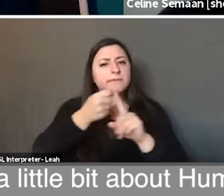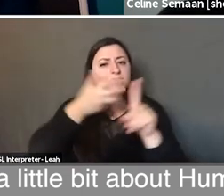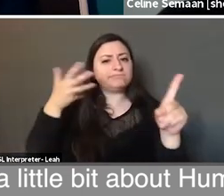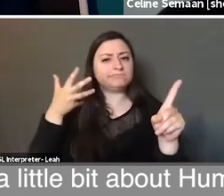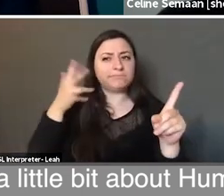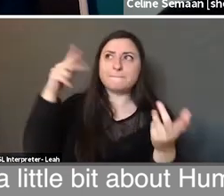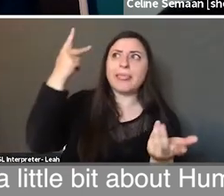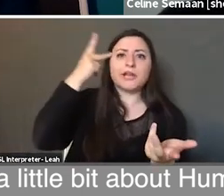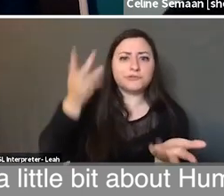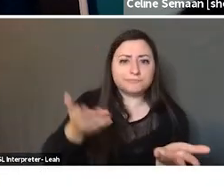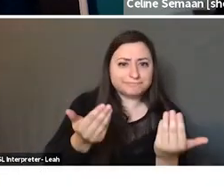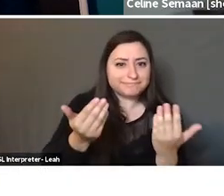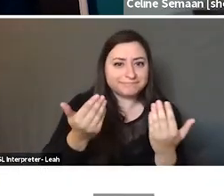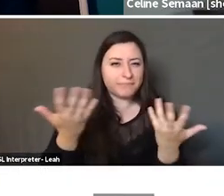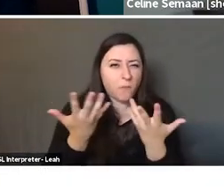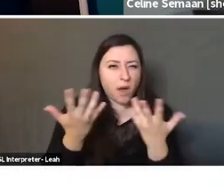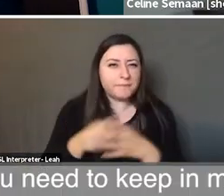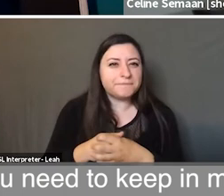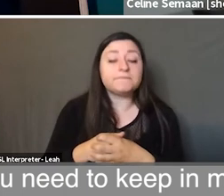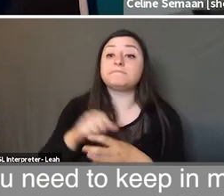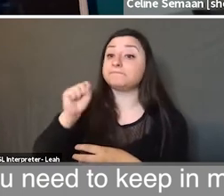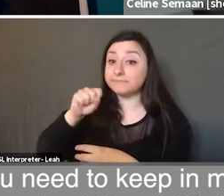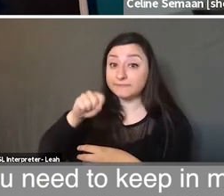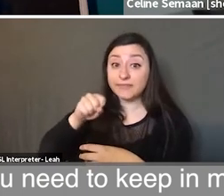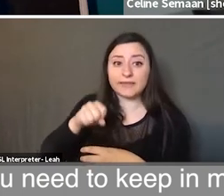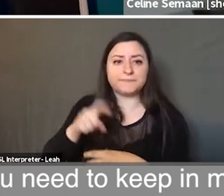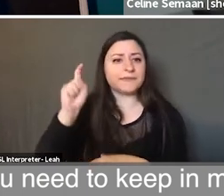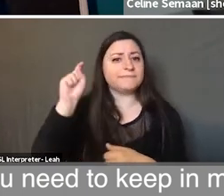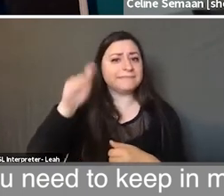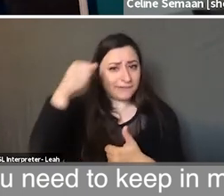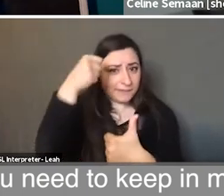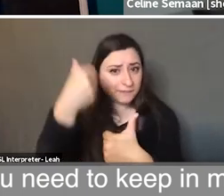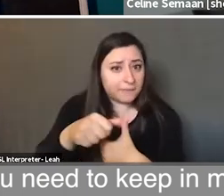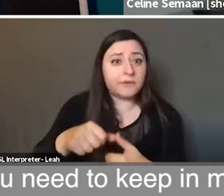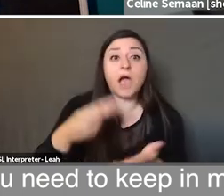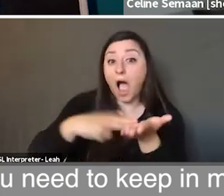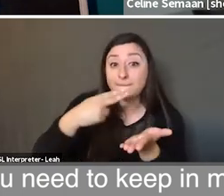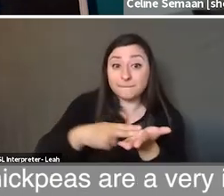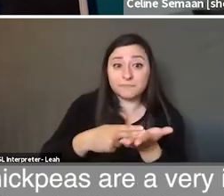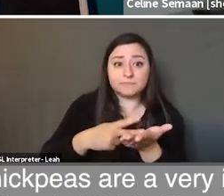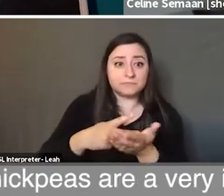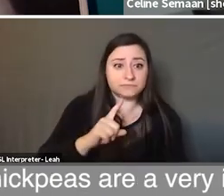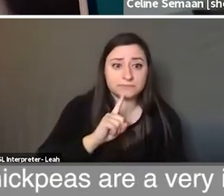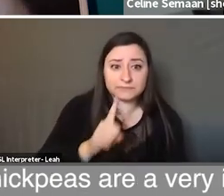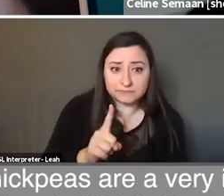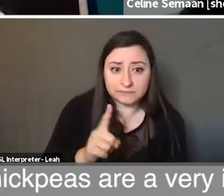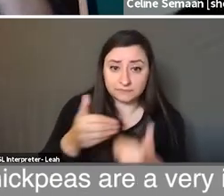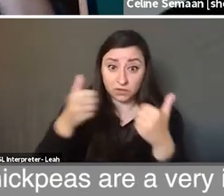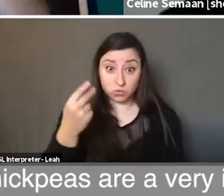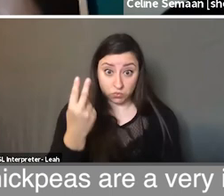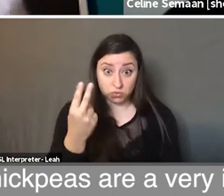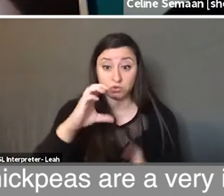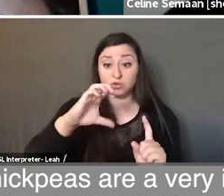co-opting, politically. Yes. So, you need to keep in mind that hummus should be divided into two. First, chickpeas